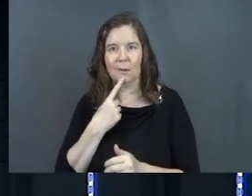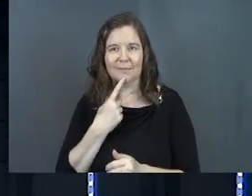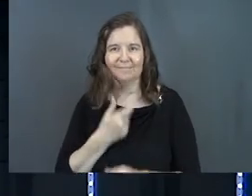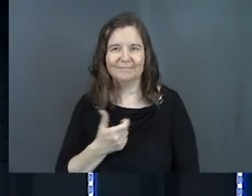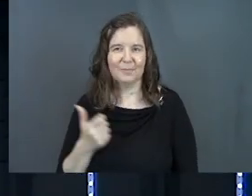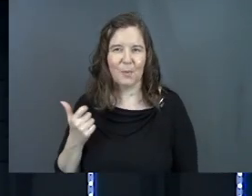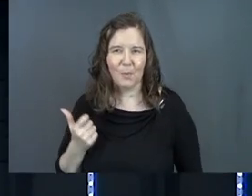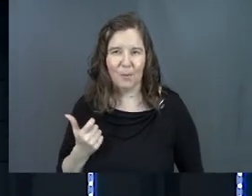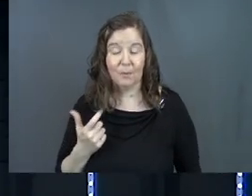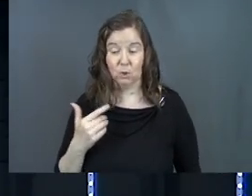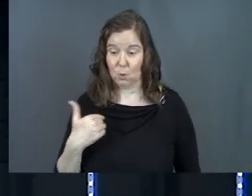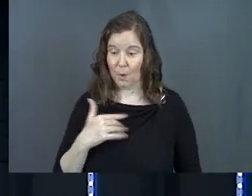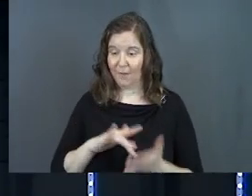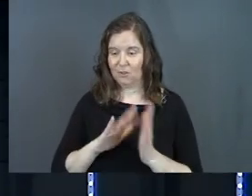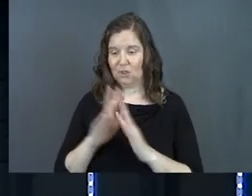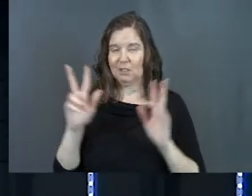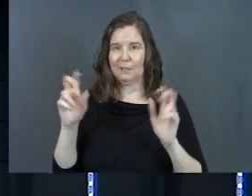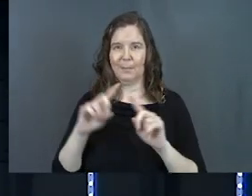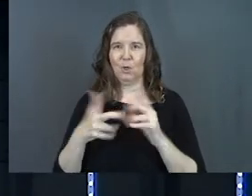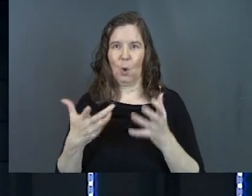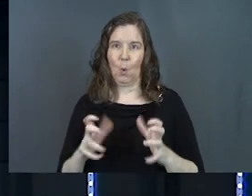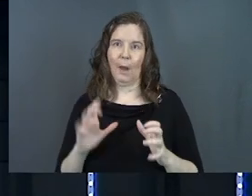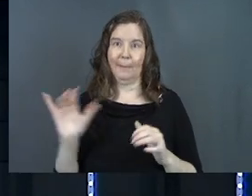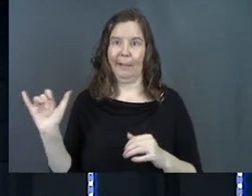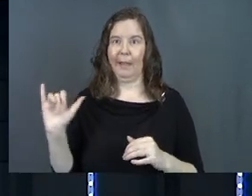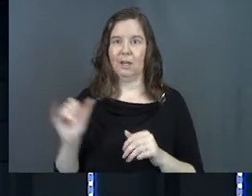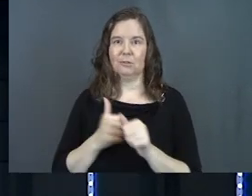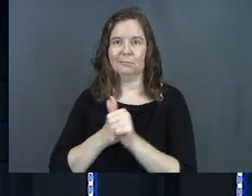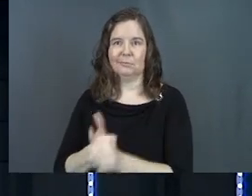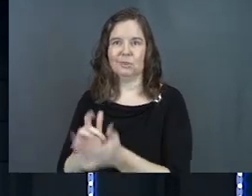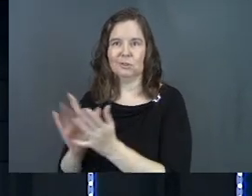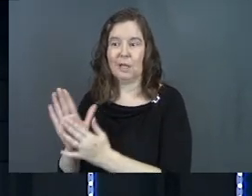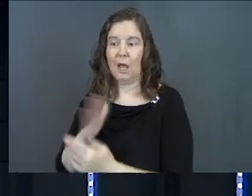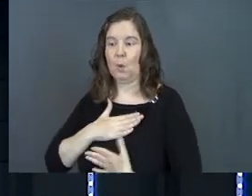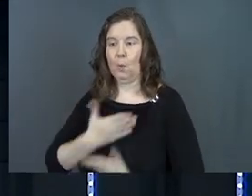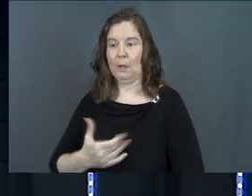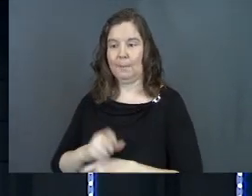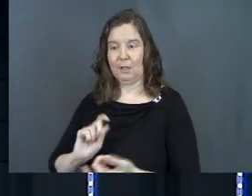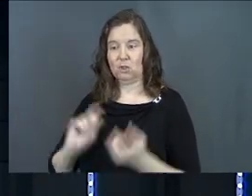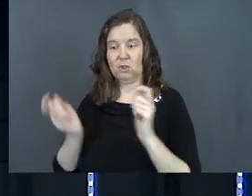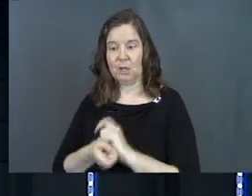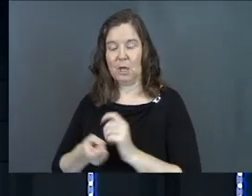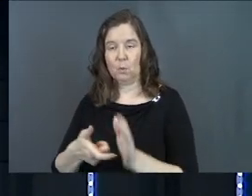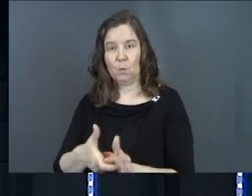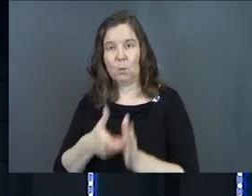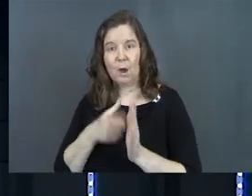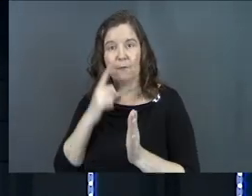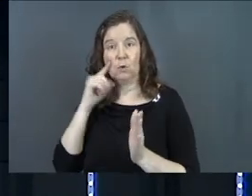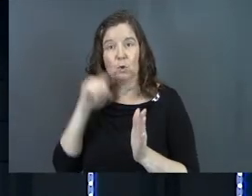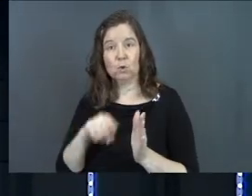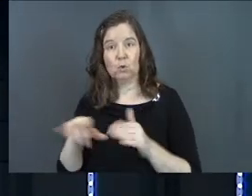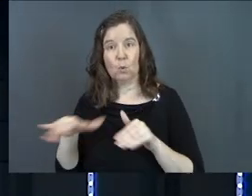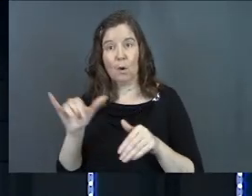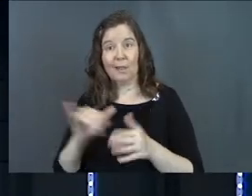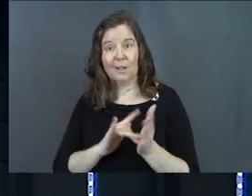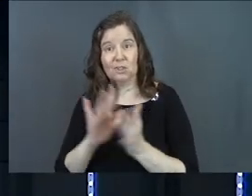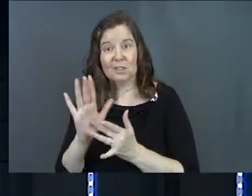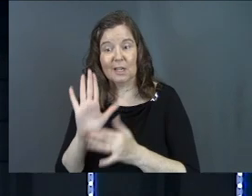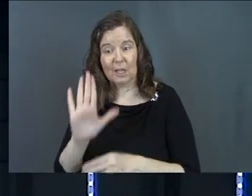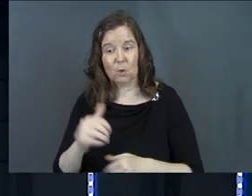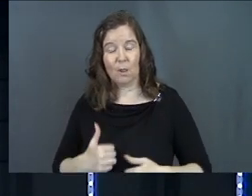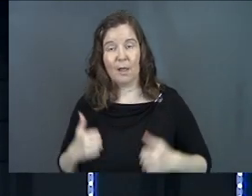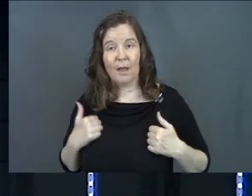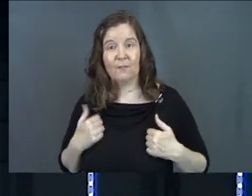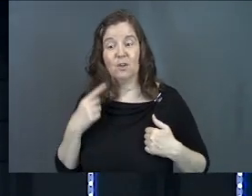You got Jesus, but you're not going to want to be like Jesus and willing to make the changes required for you to walk like Jesus